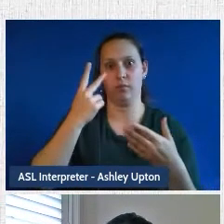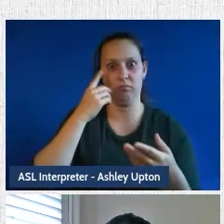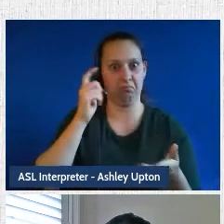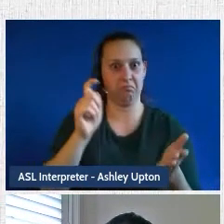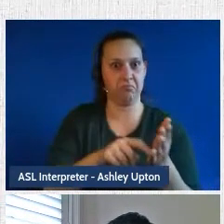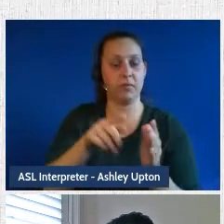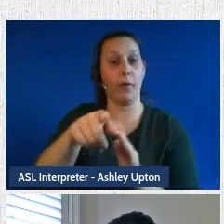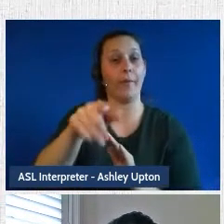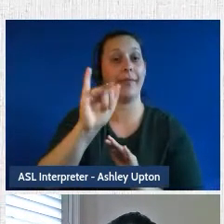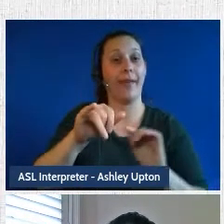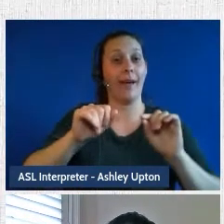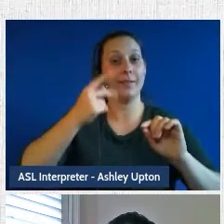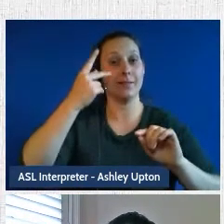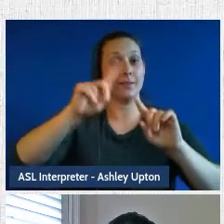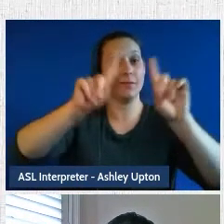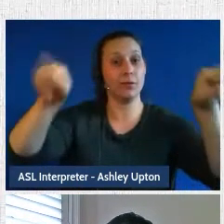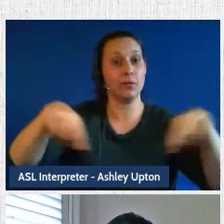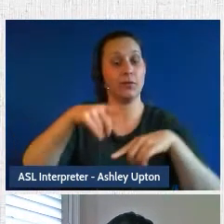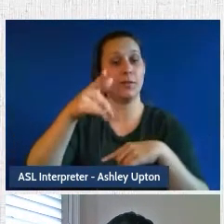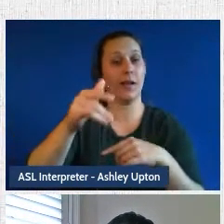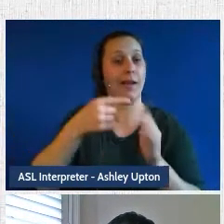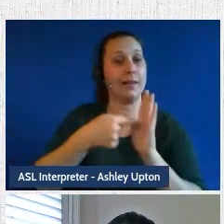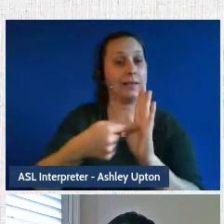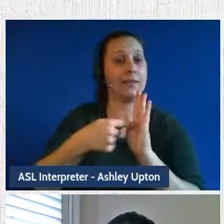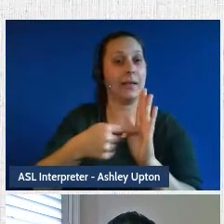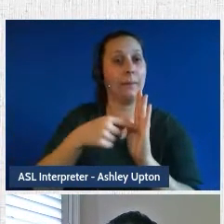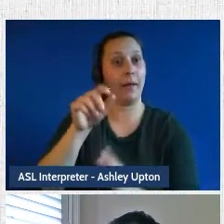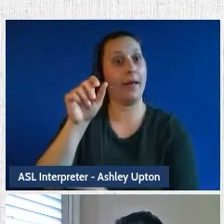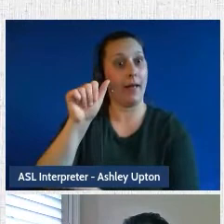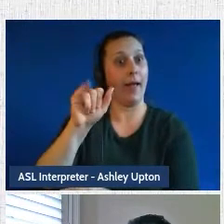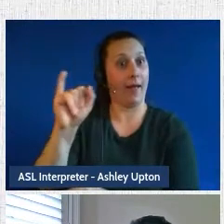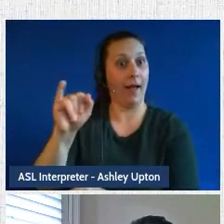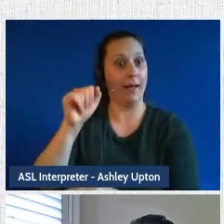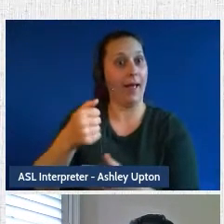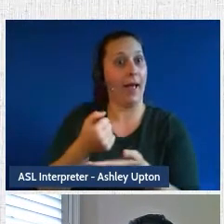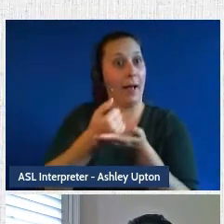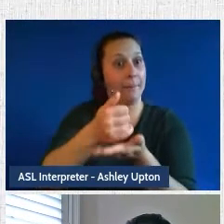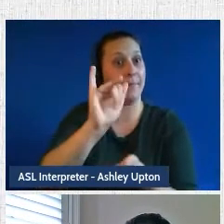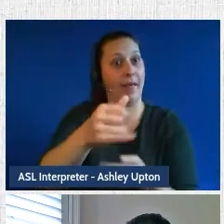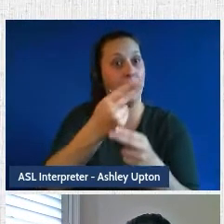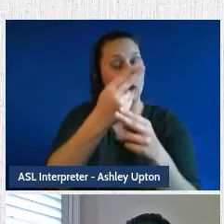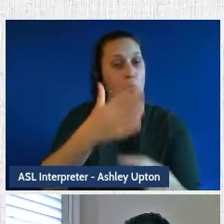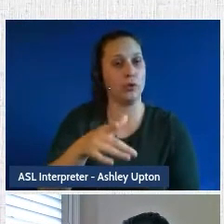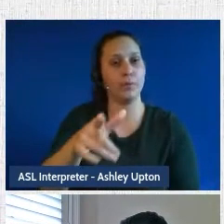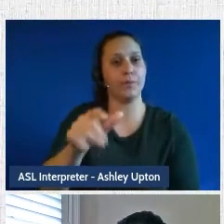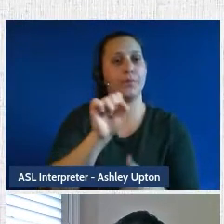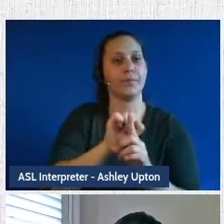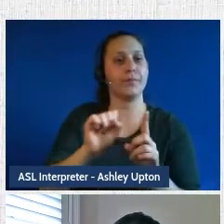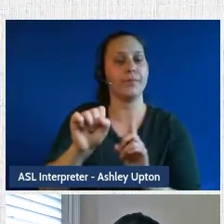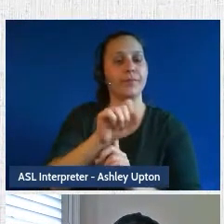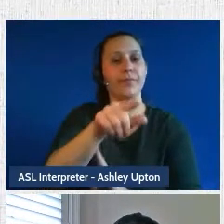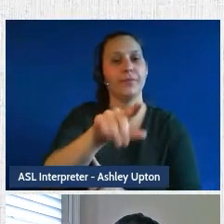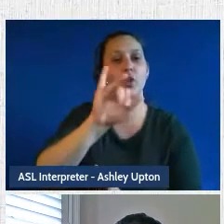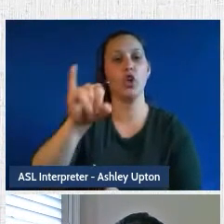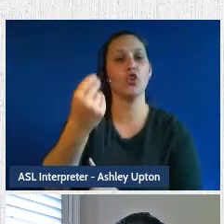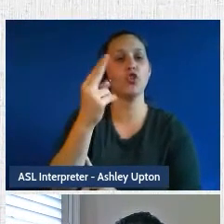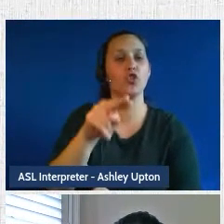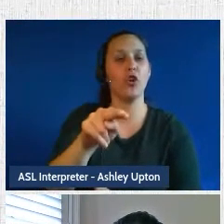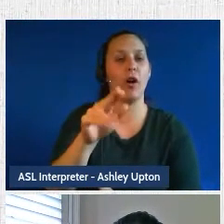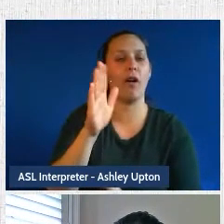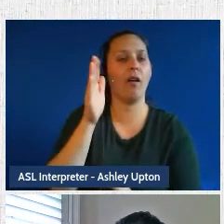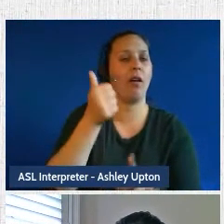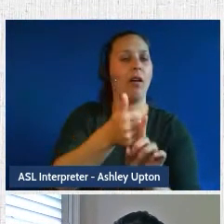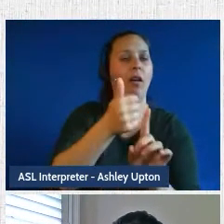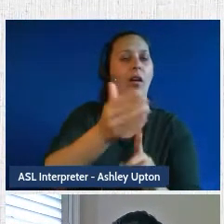a scenario that the consumer complaints AI actually would be able to help it. And so here we have a scenario of John, who is a former salesperson at